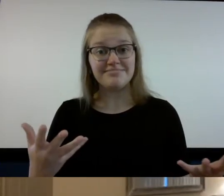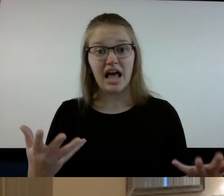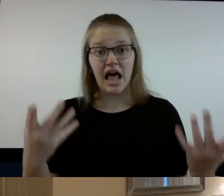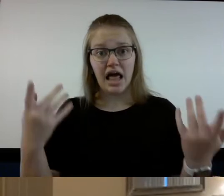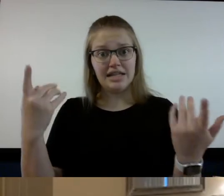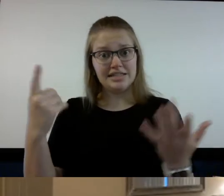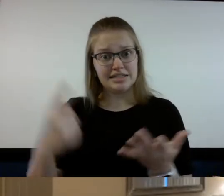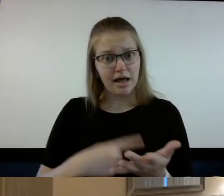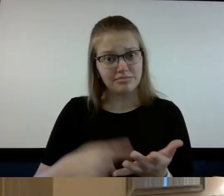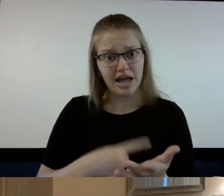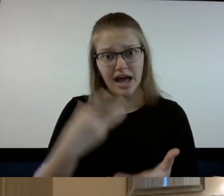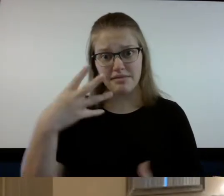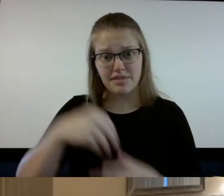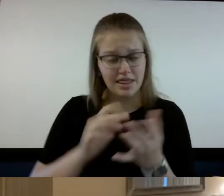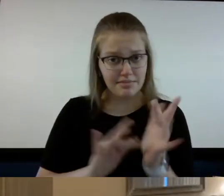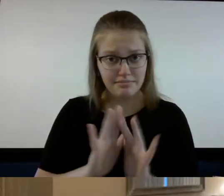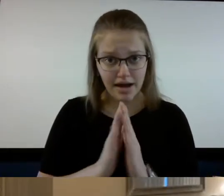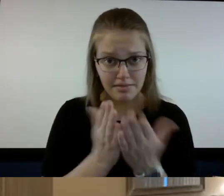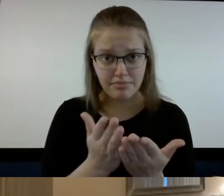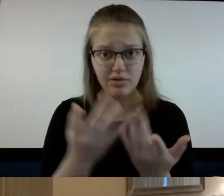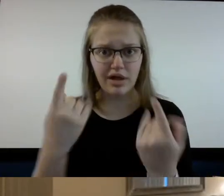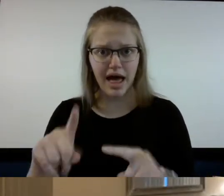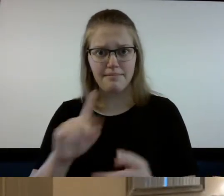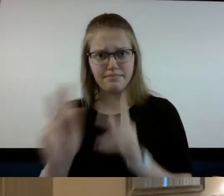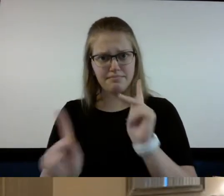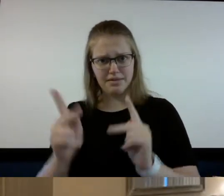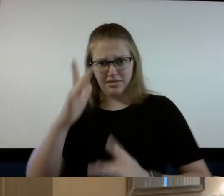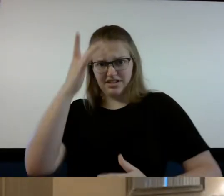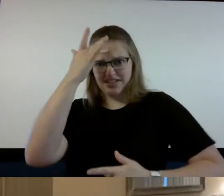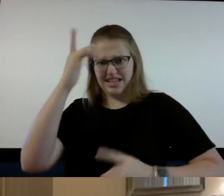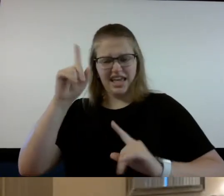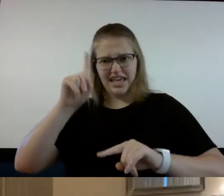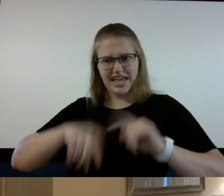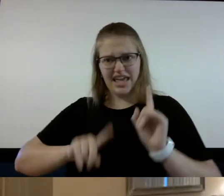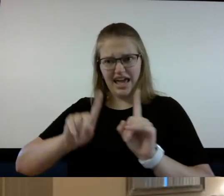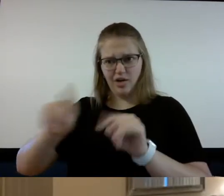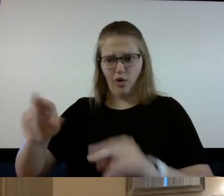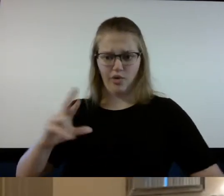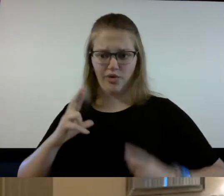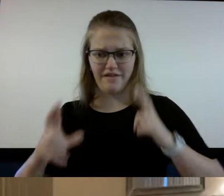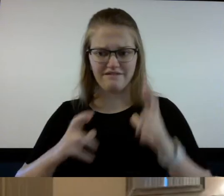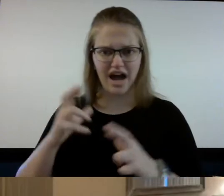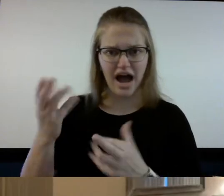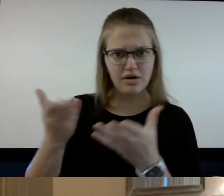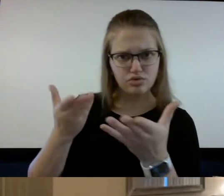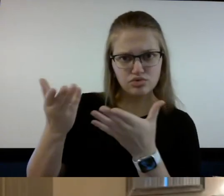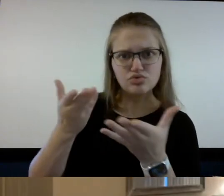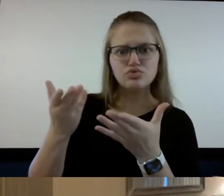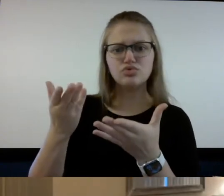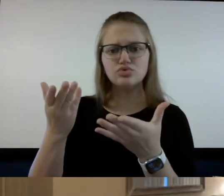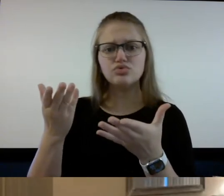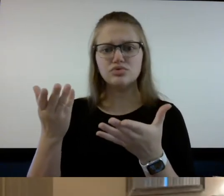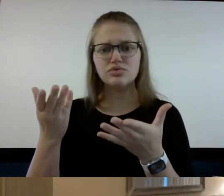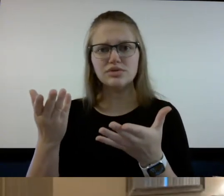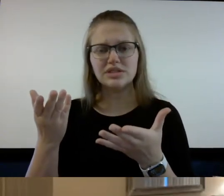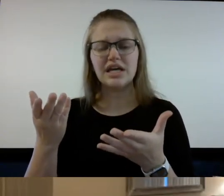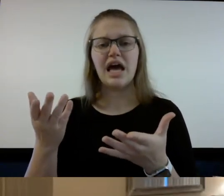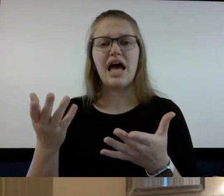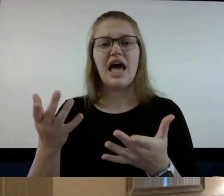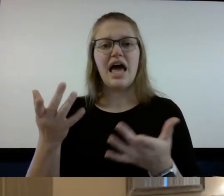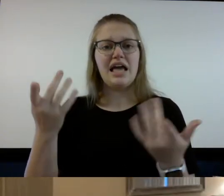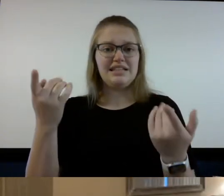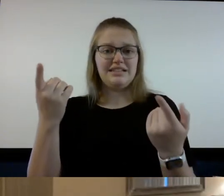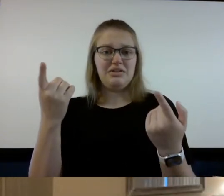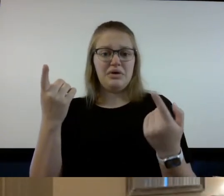sick and they were doing it wasn't healing crusades it was it was about jesus christ it was about their it was about their